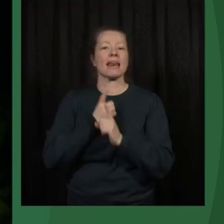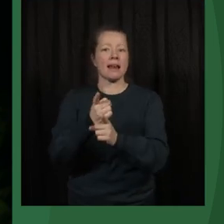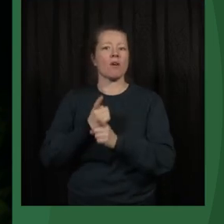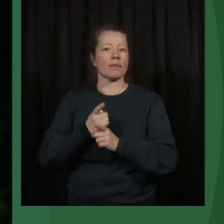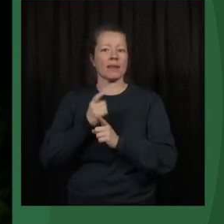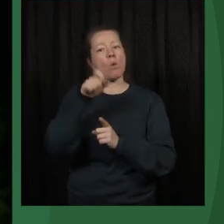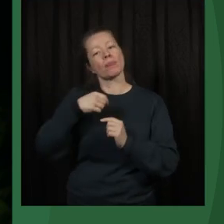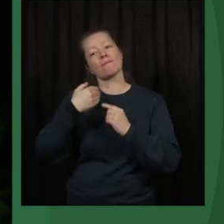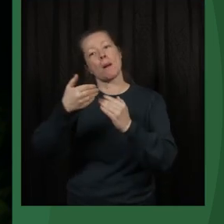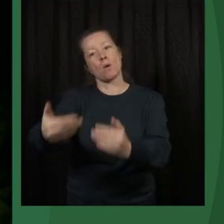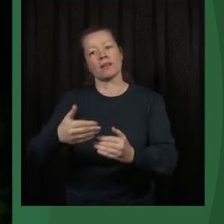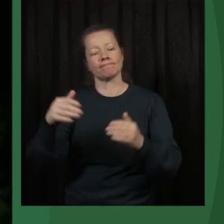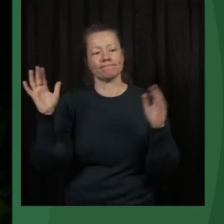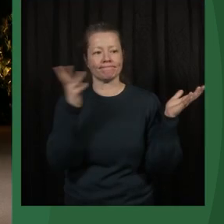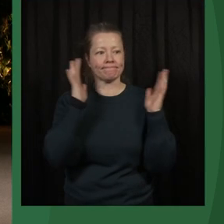to come.